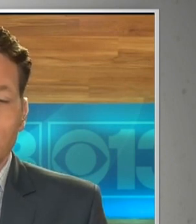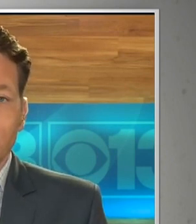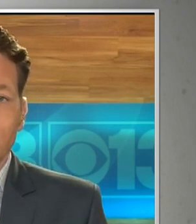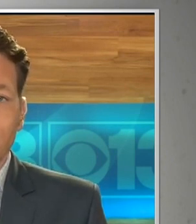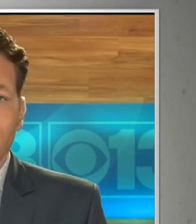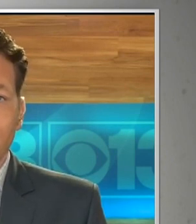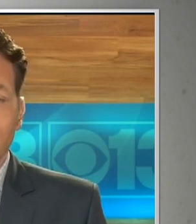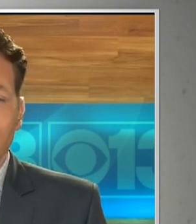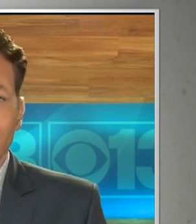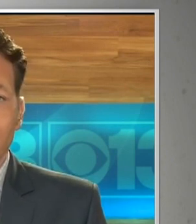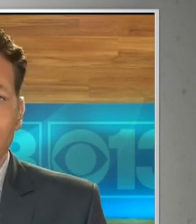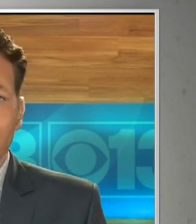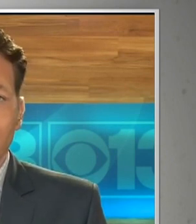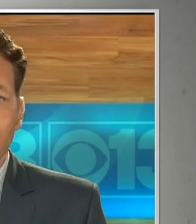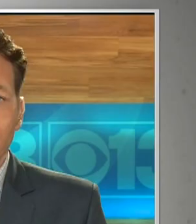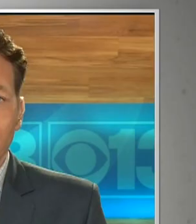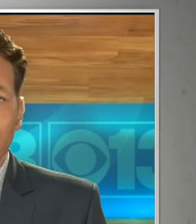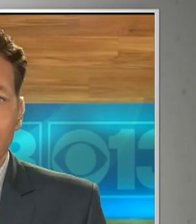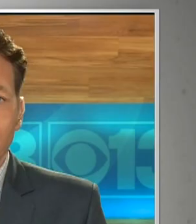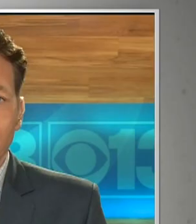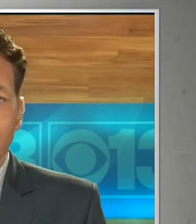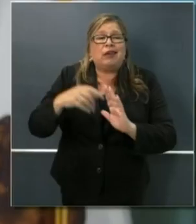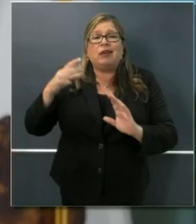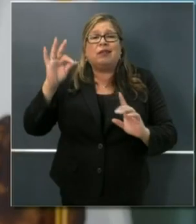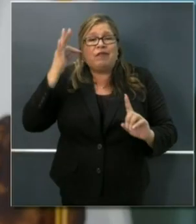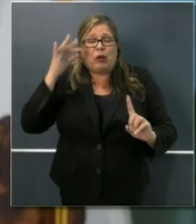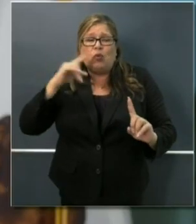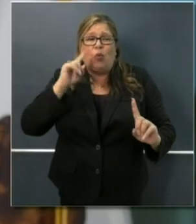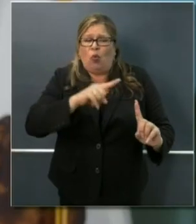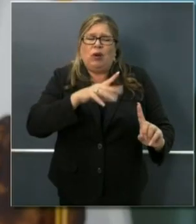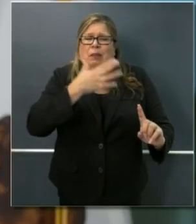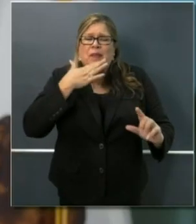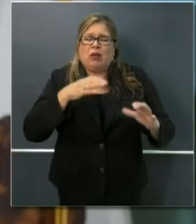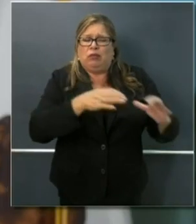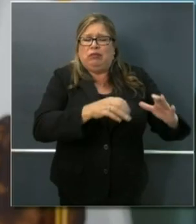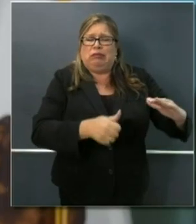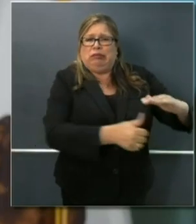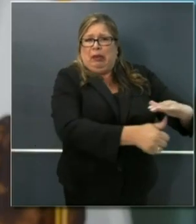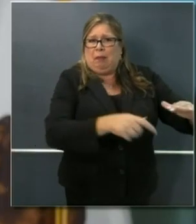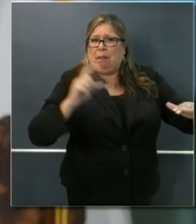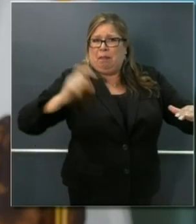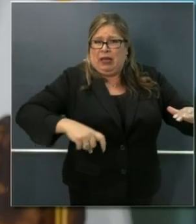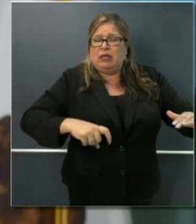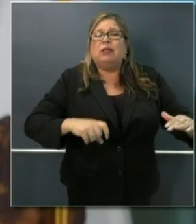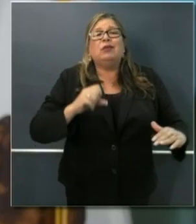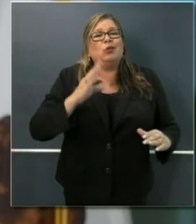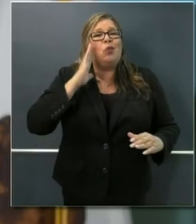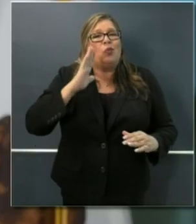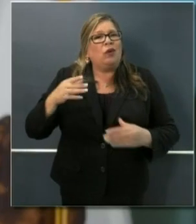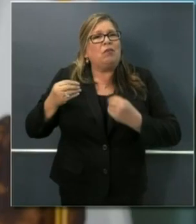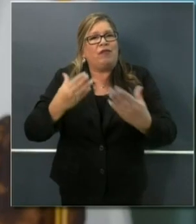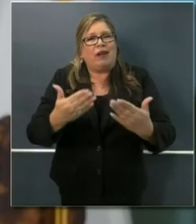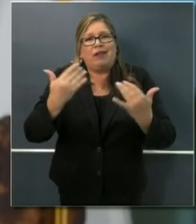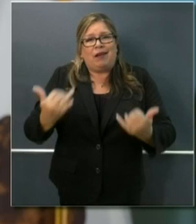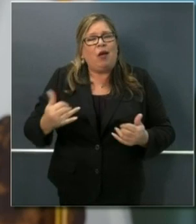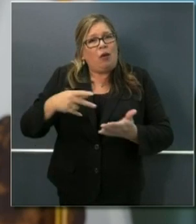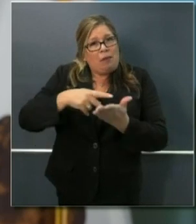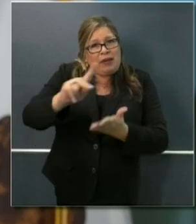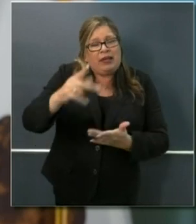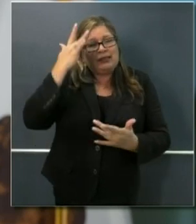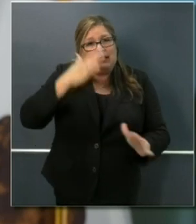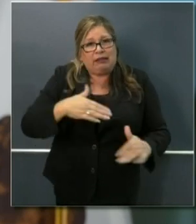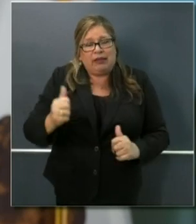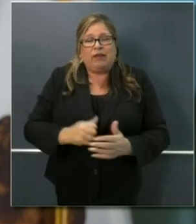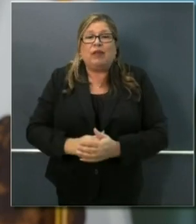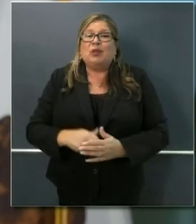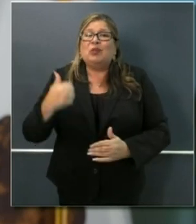those who have been affected by COVID-19. I hope this will significantly address some of the anxiety our farm workers have,